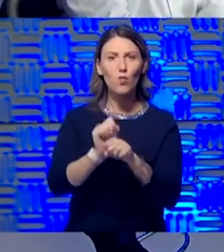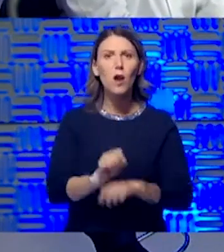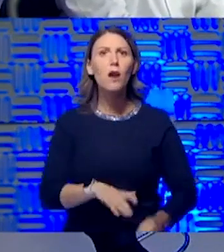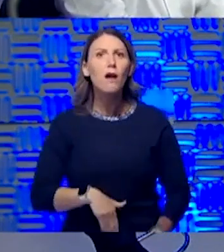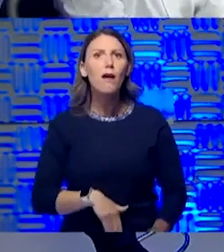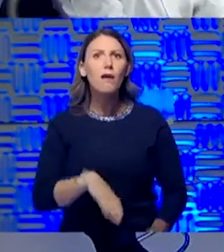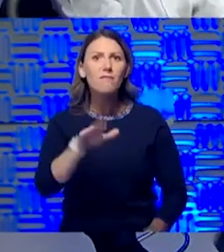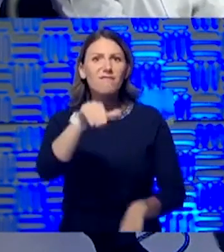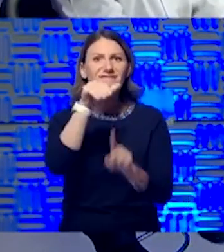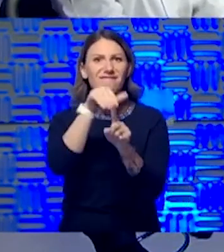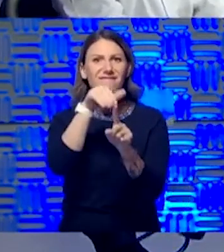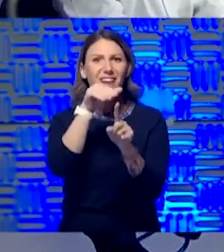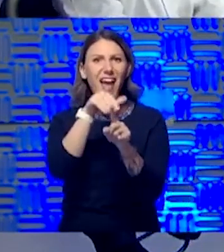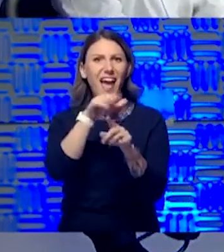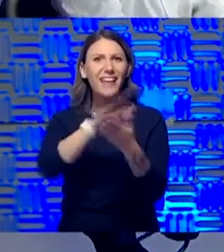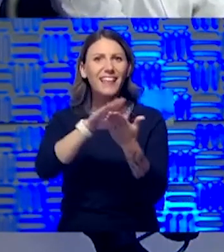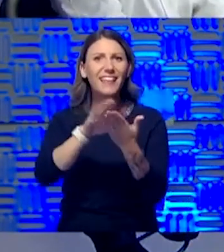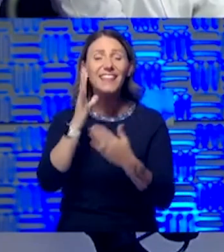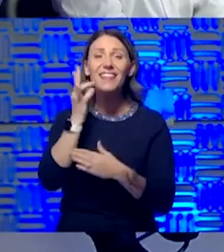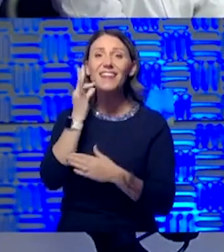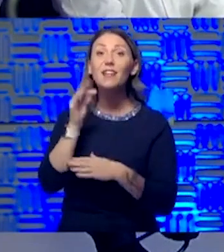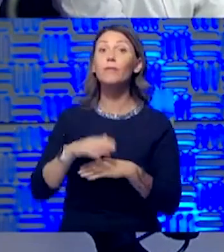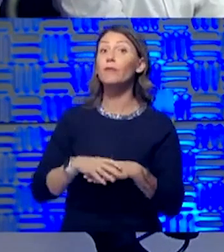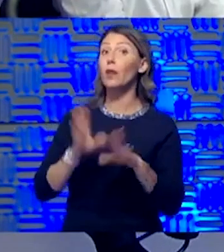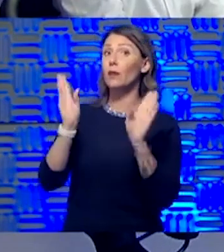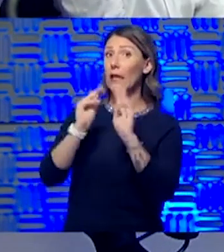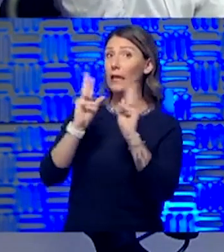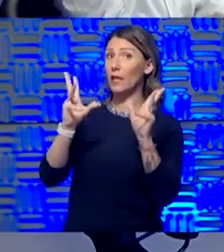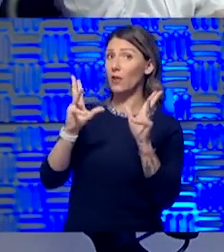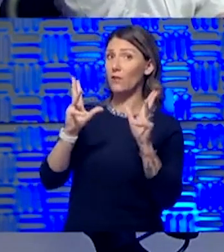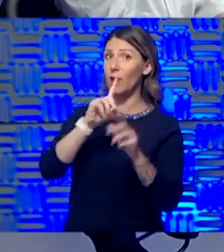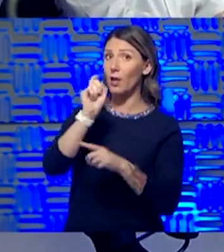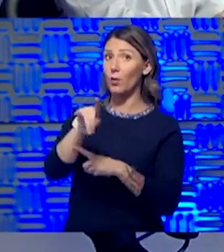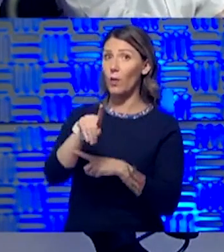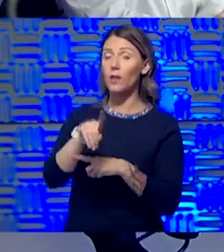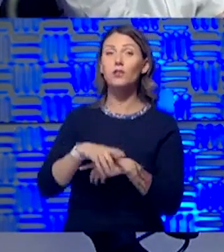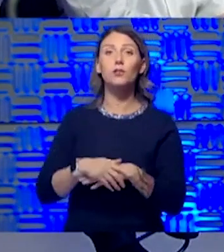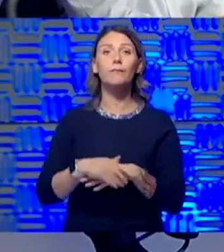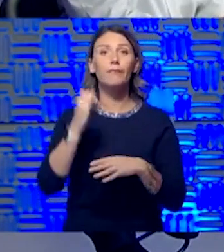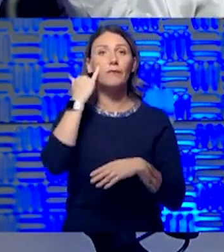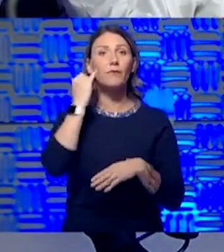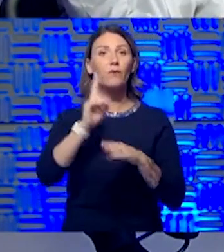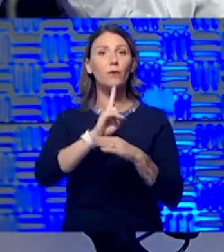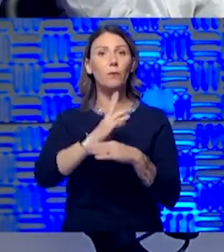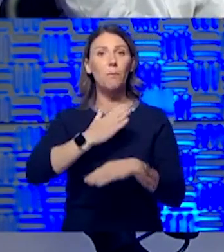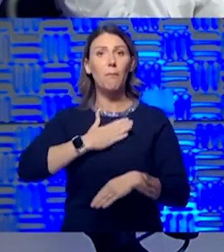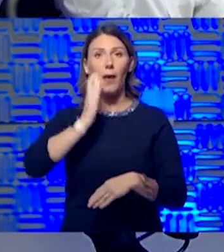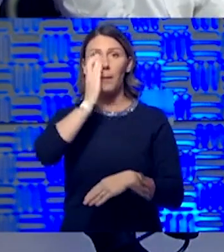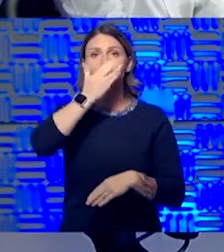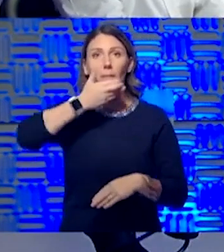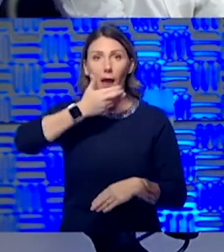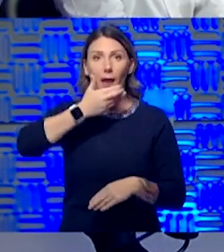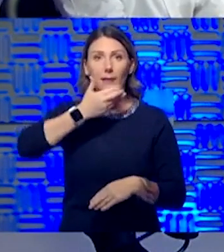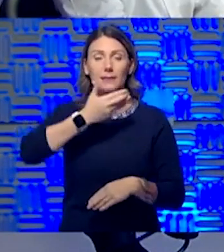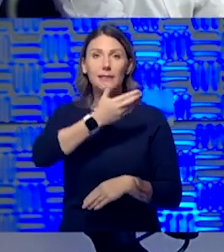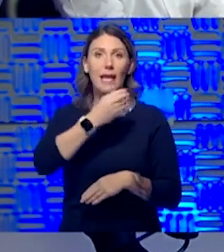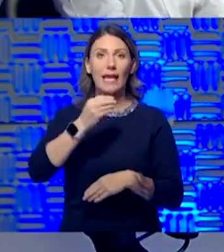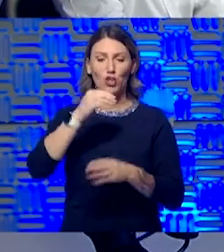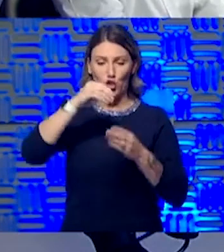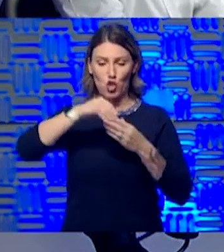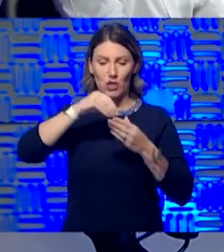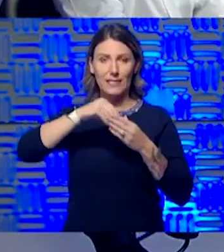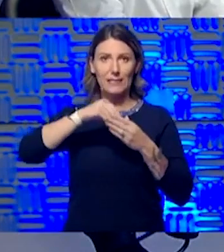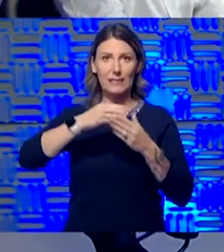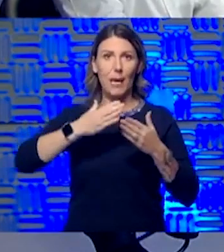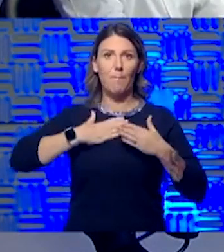Okay, thank you, There was a clarifying question. If I wear my mask and you're in my bubble, do